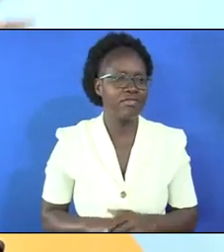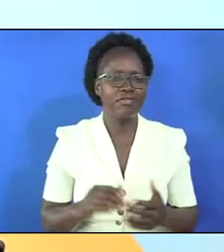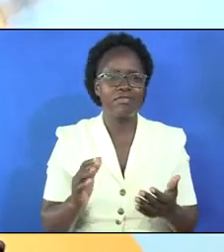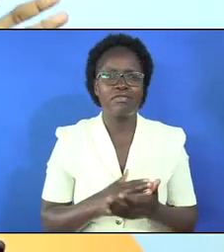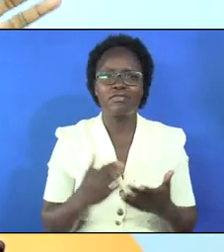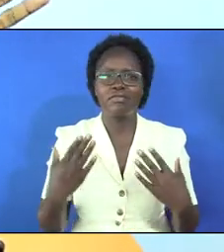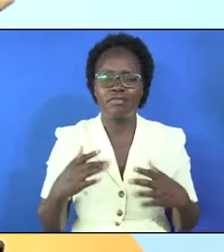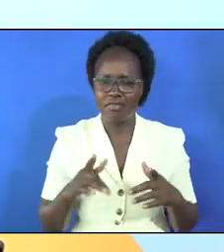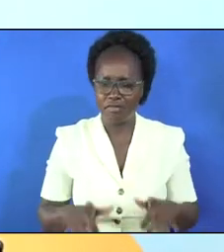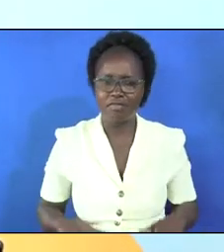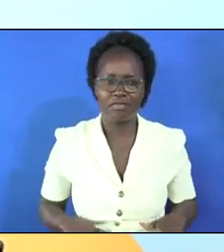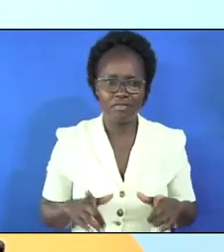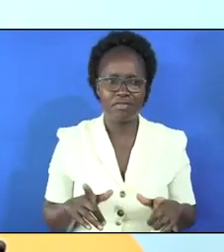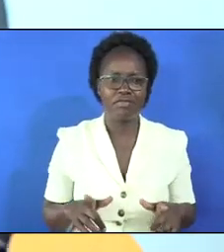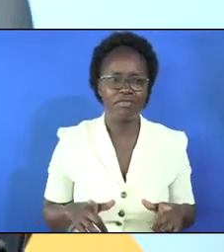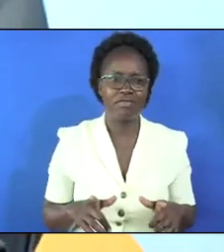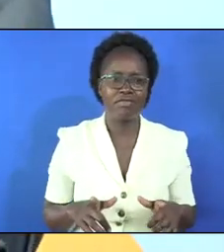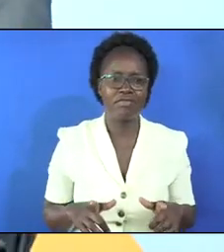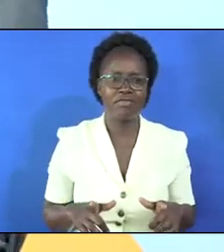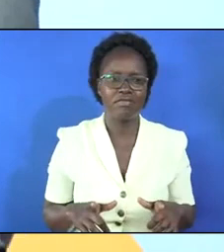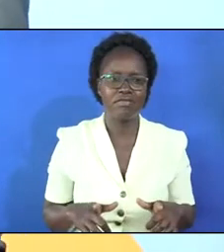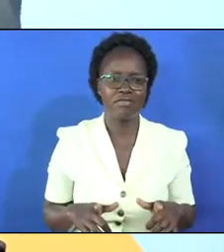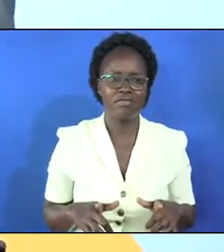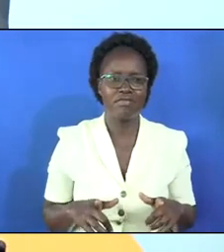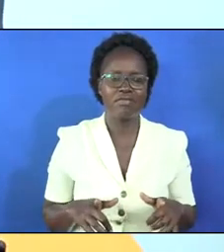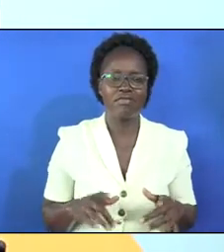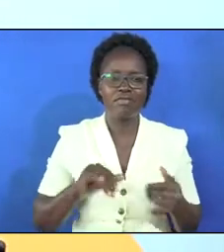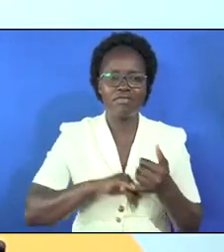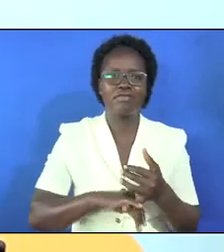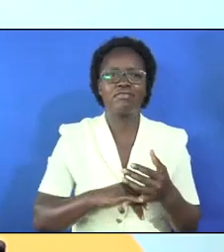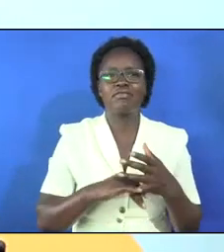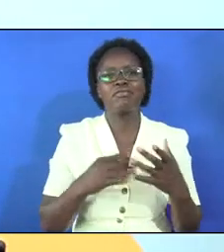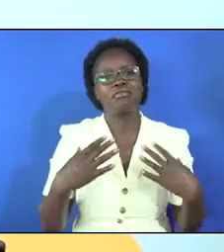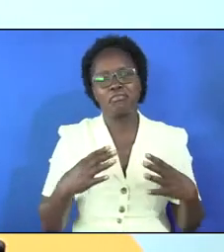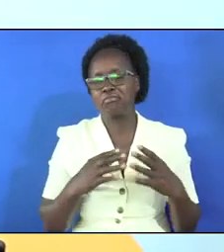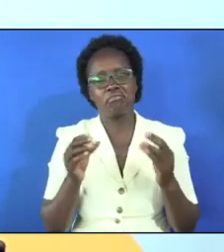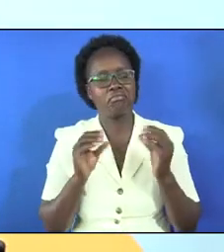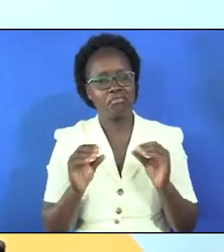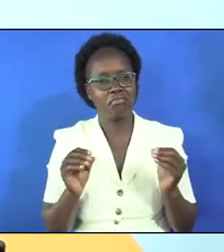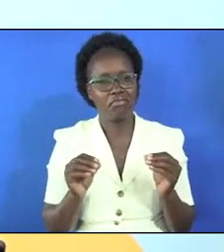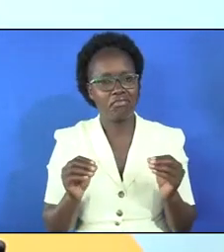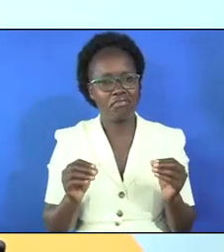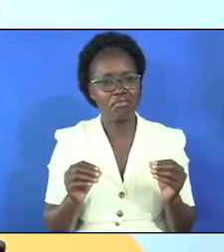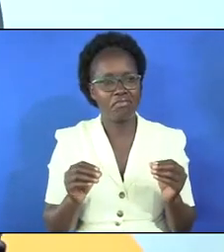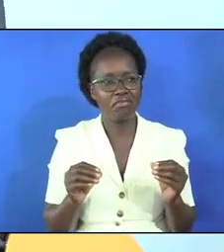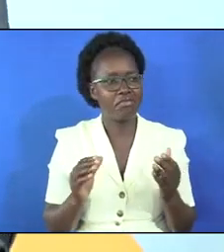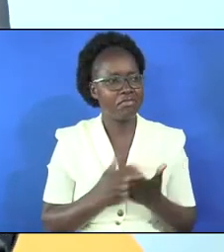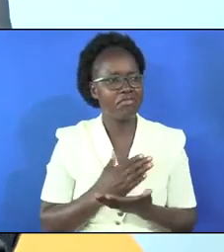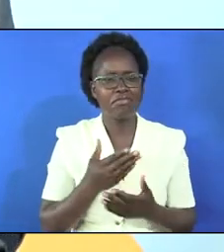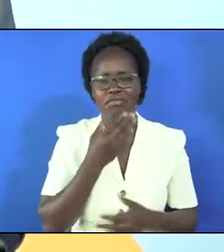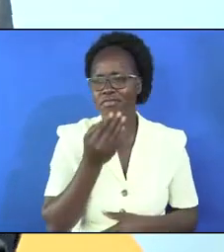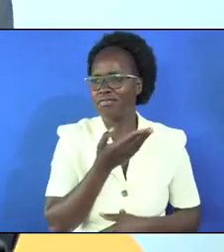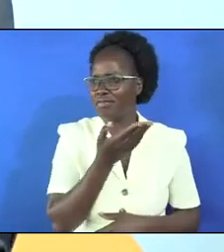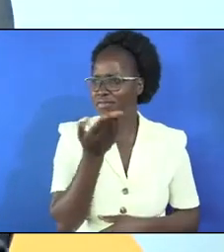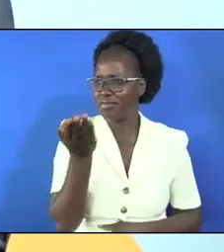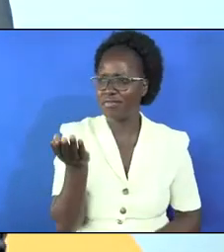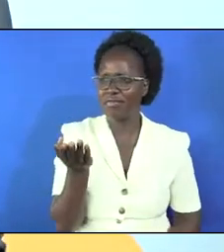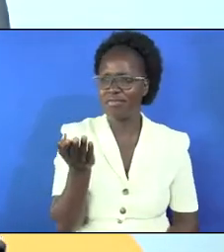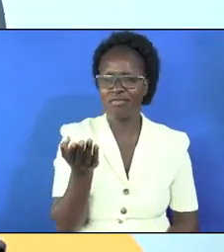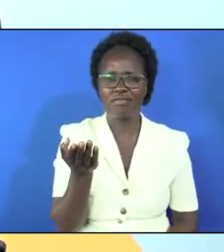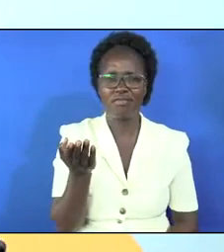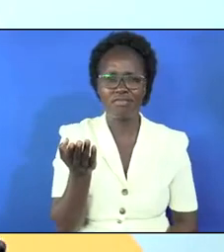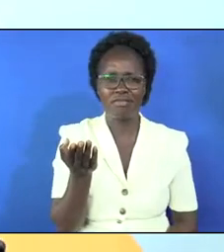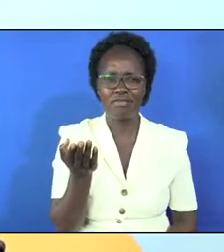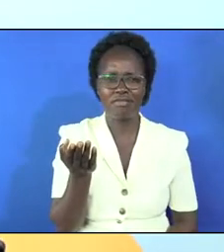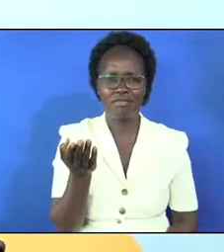see some people are living like they are not married to human beings some of these men you see here